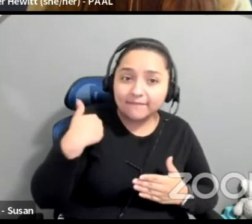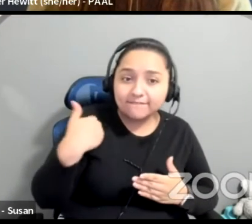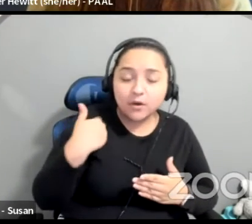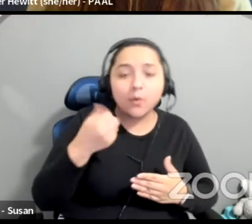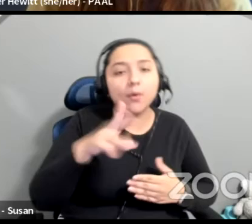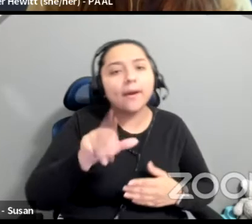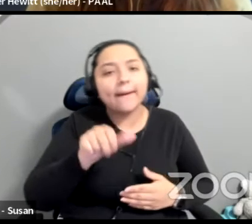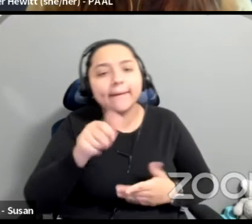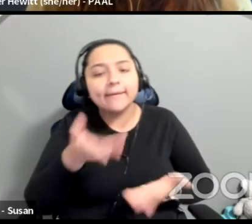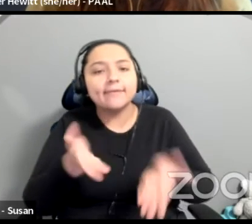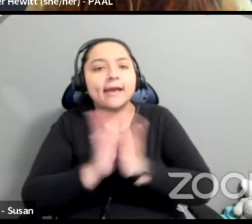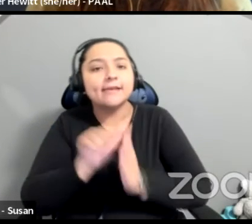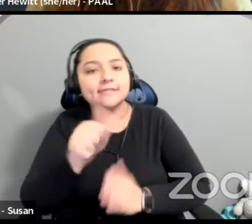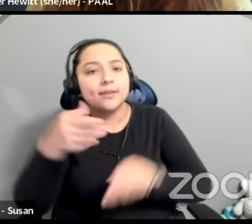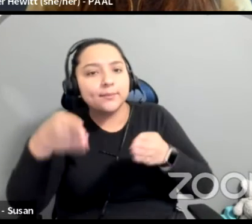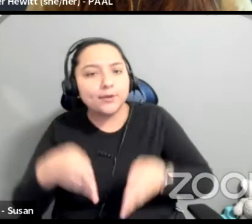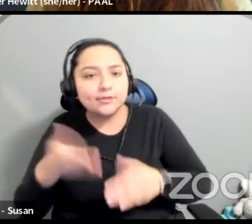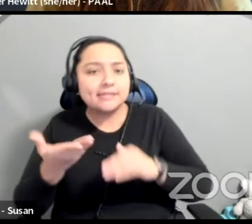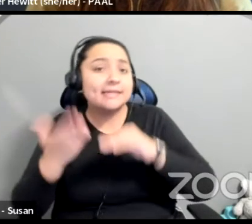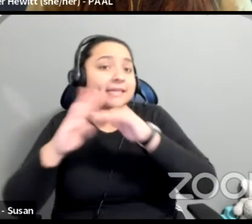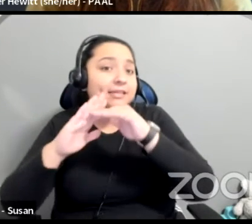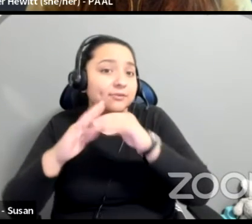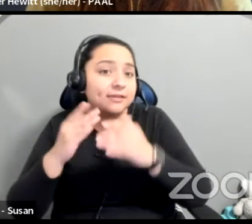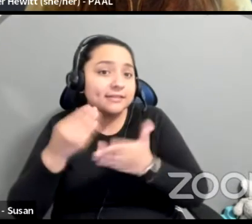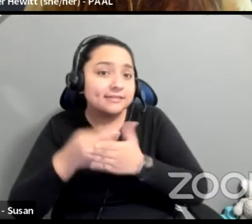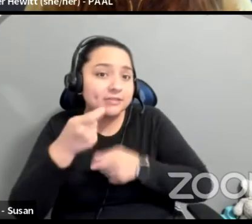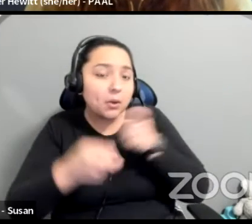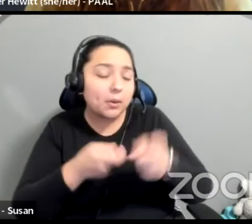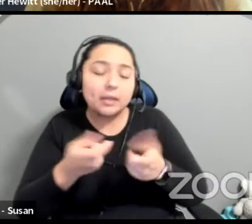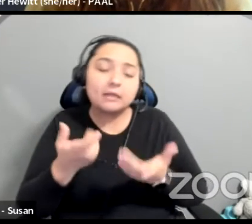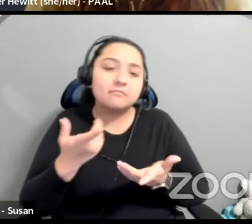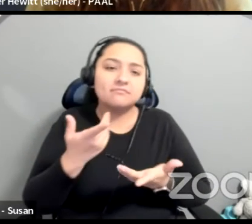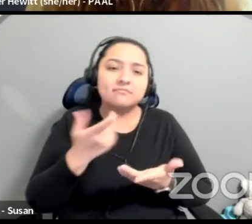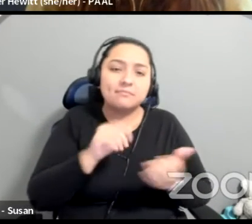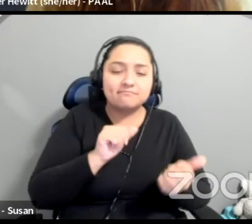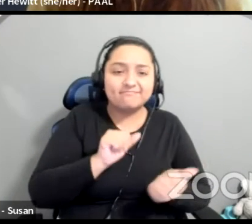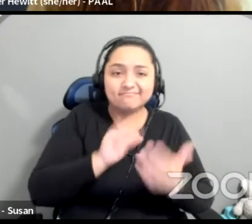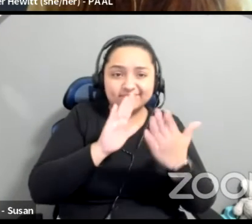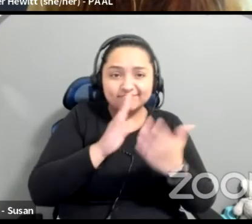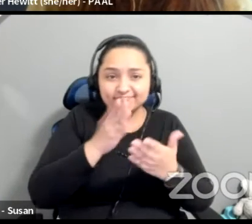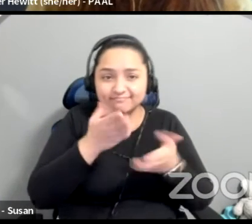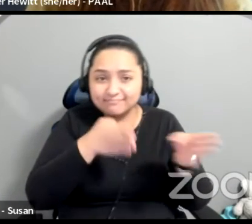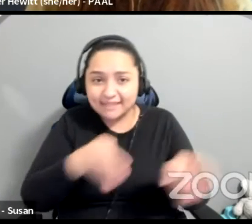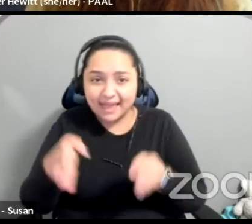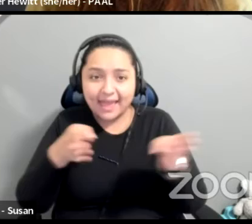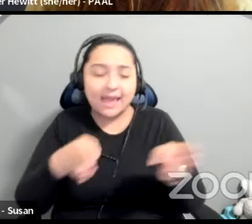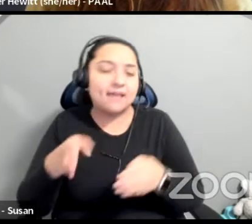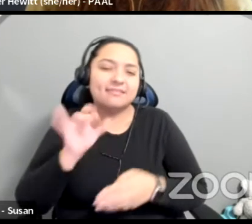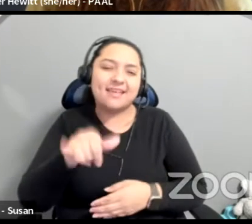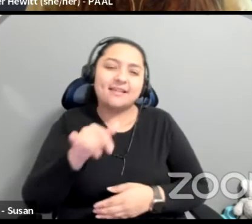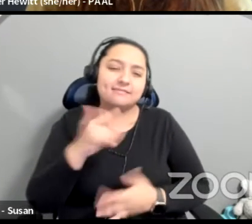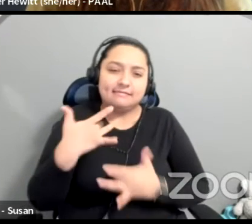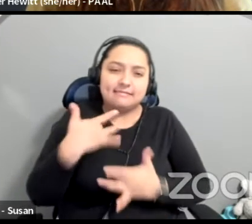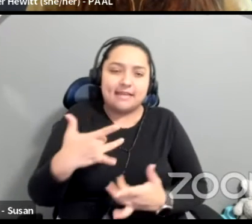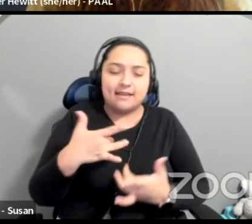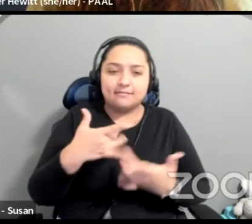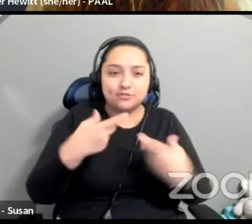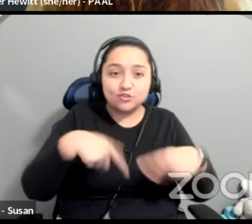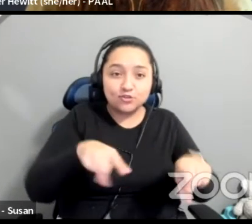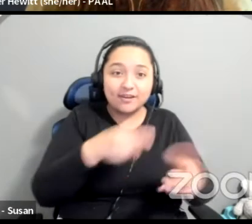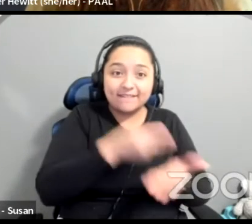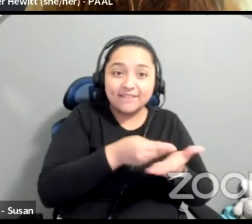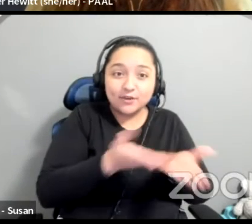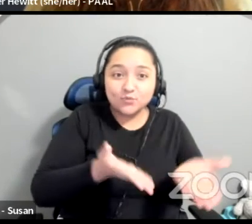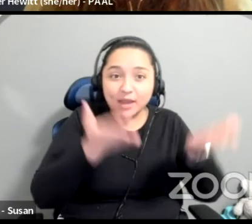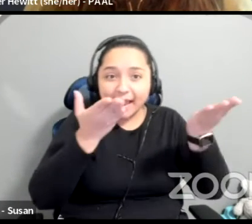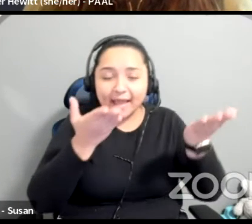to be very strategic, but honestly, that's what we do in fundraising, right? Like, that's what we do. Like we look at people and we see what is most likely they will